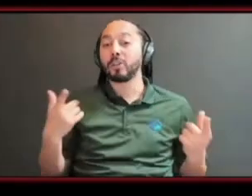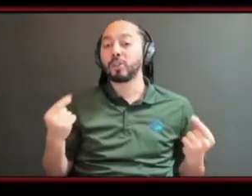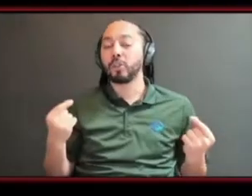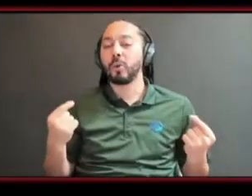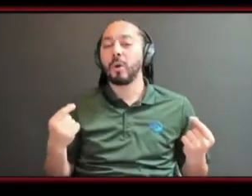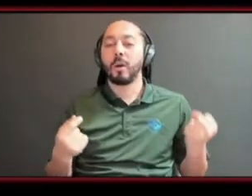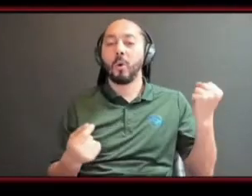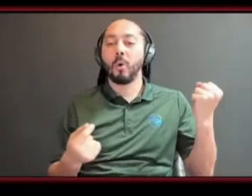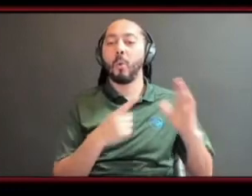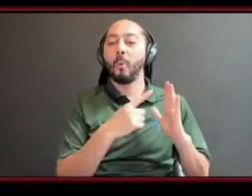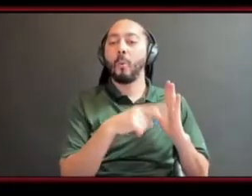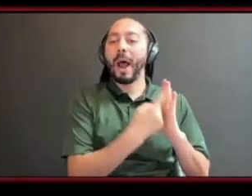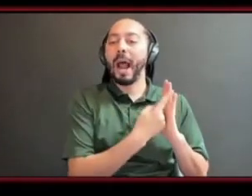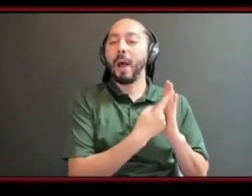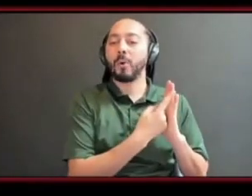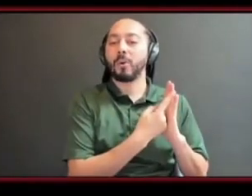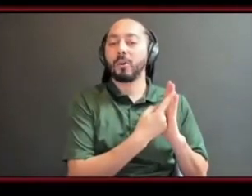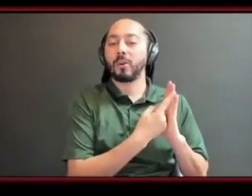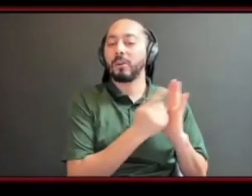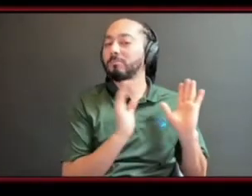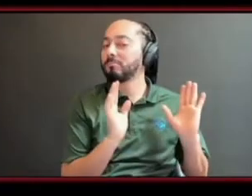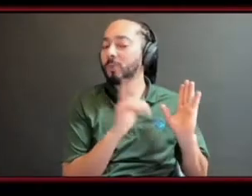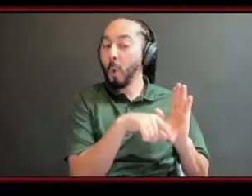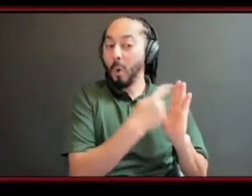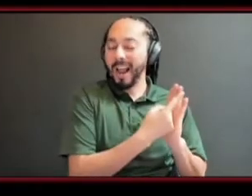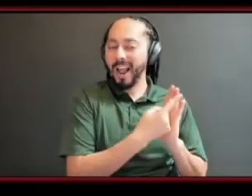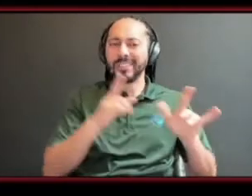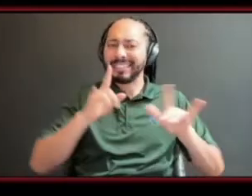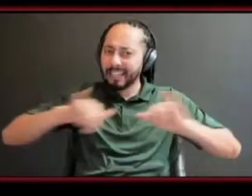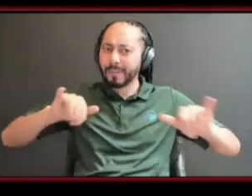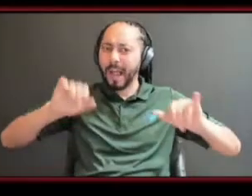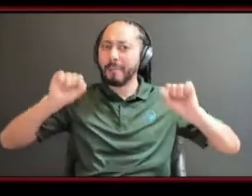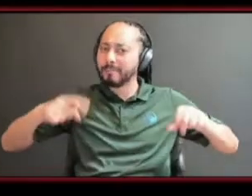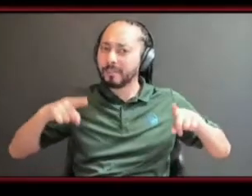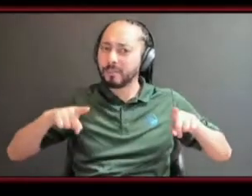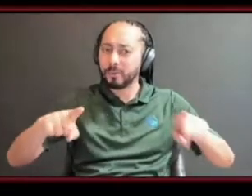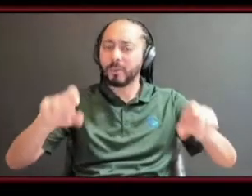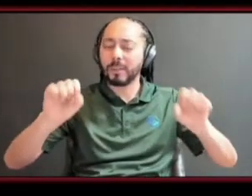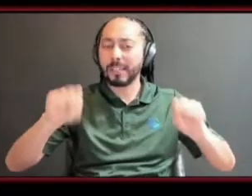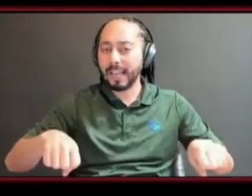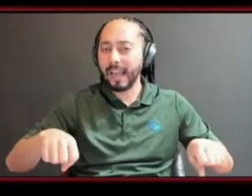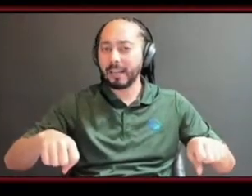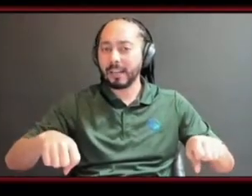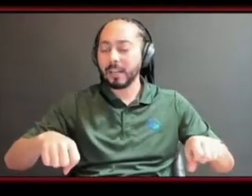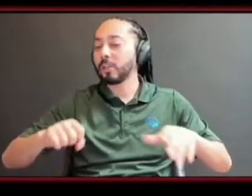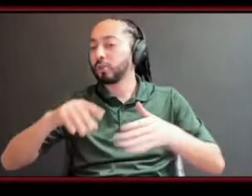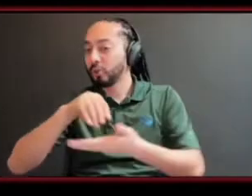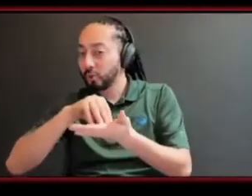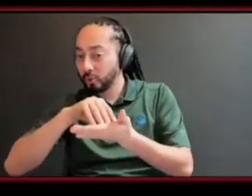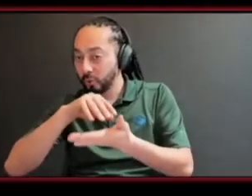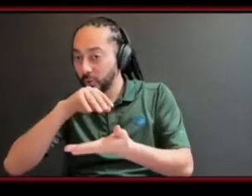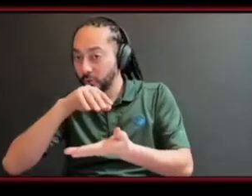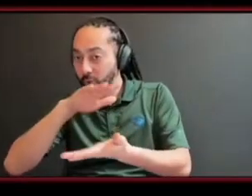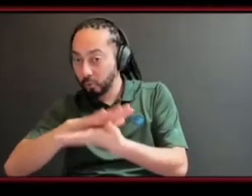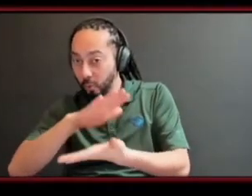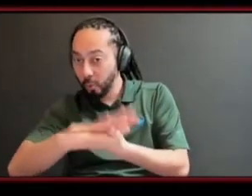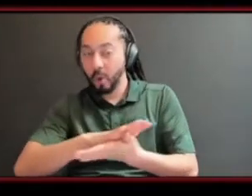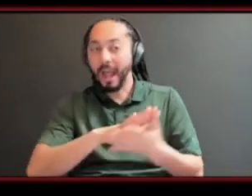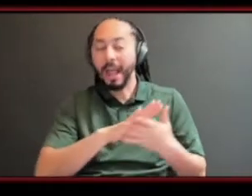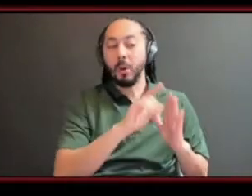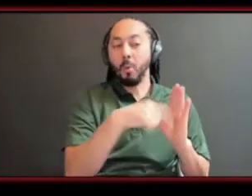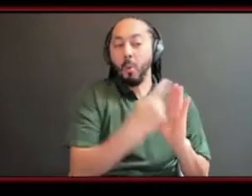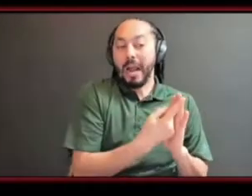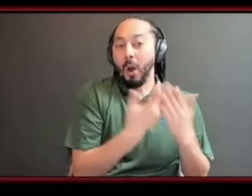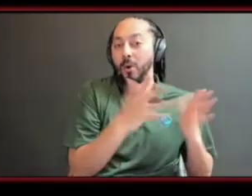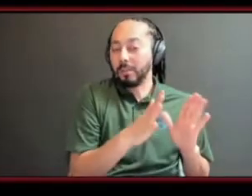to give up one to start the other it's depending on where you are so entrepreneurship has resources free access